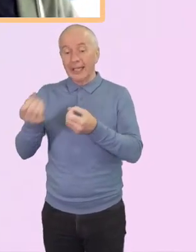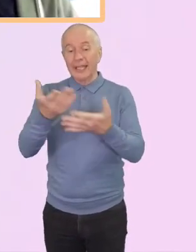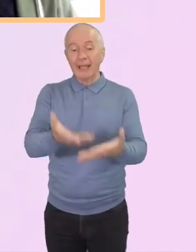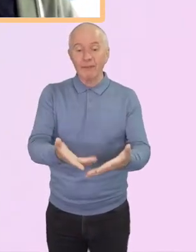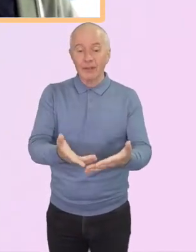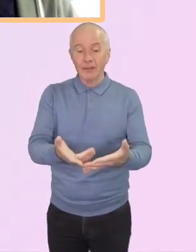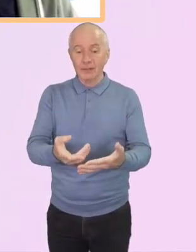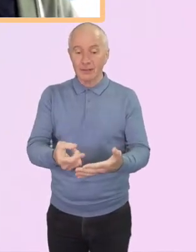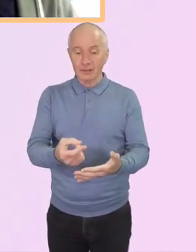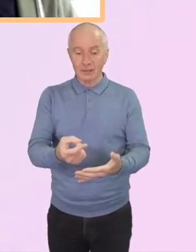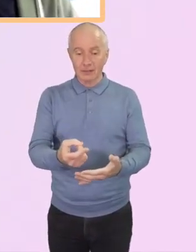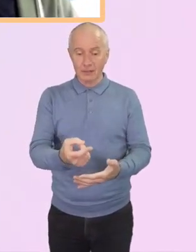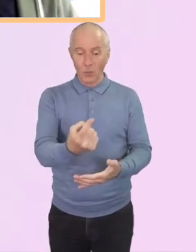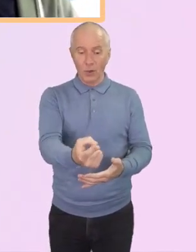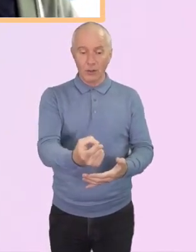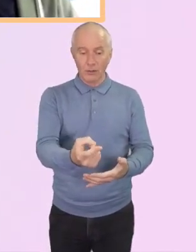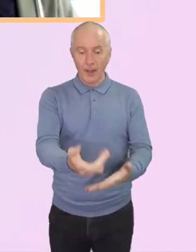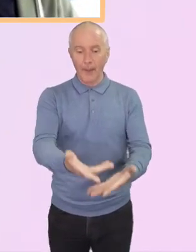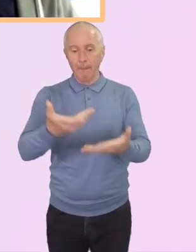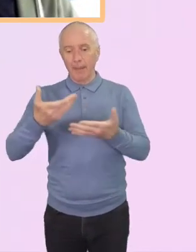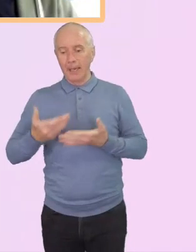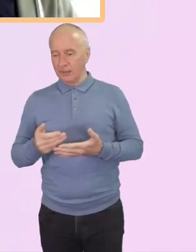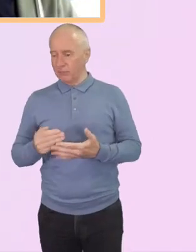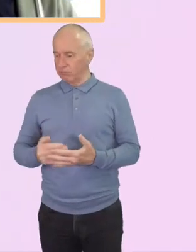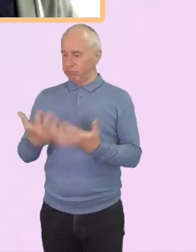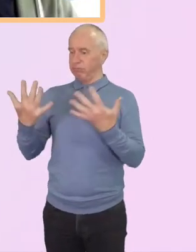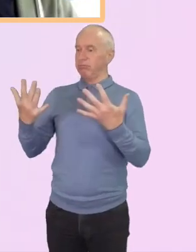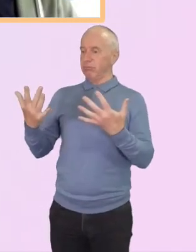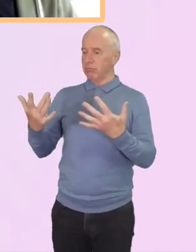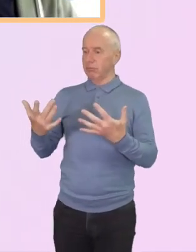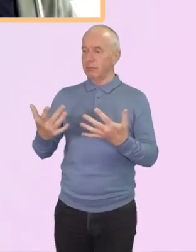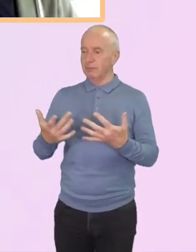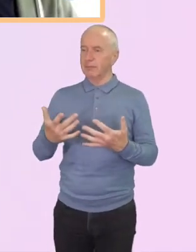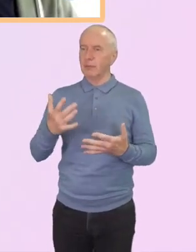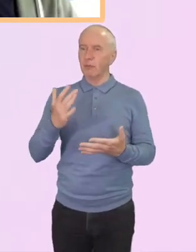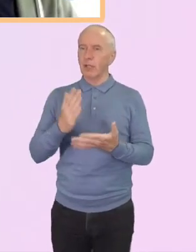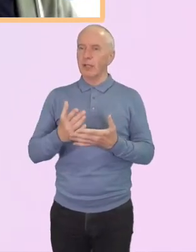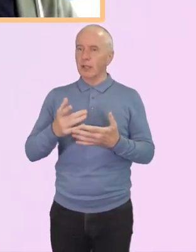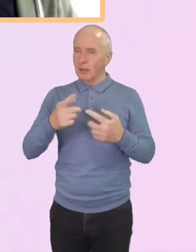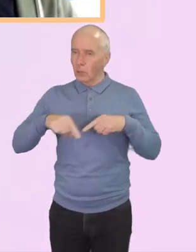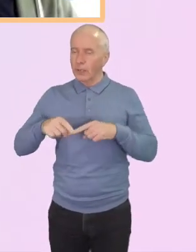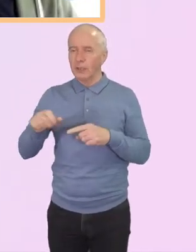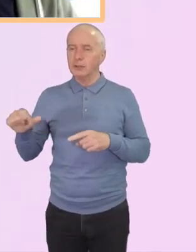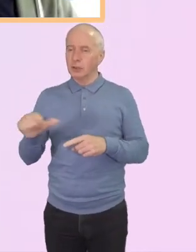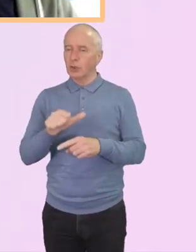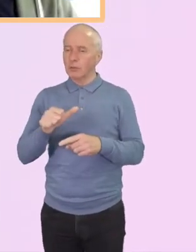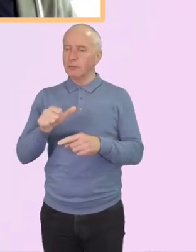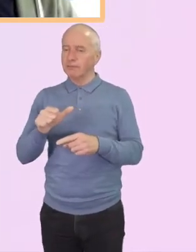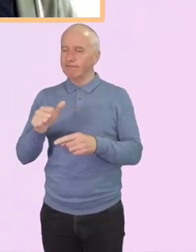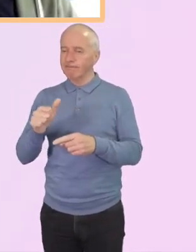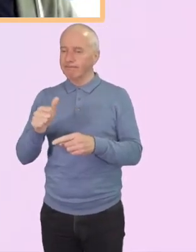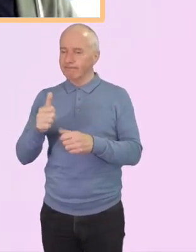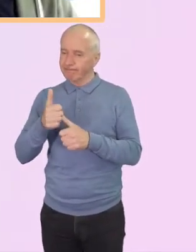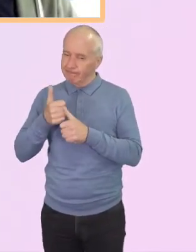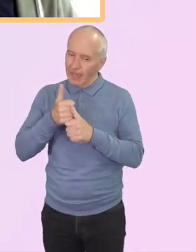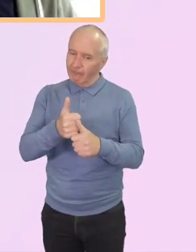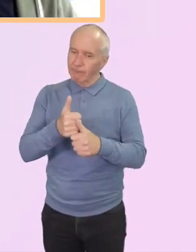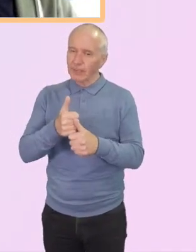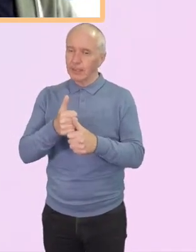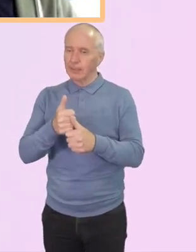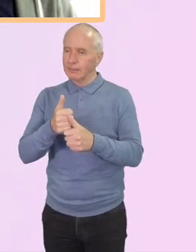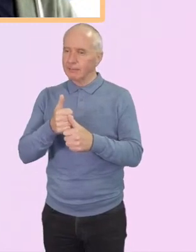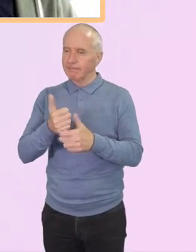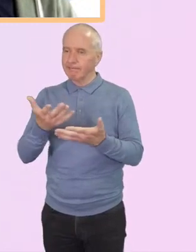So absolutely, we should be exploring it. We should be advocating for it. And we should not be afraid of it.